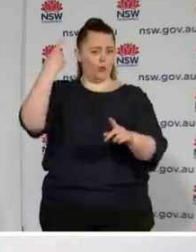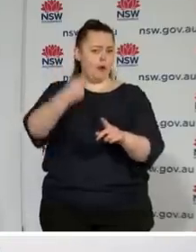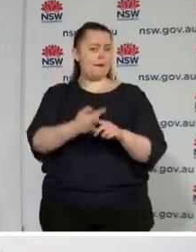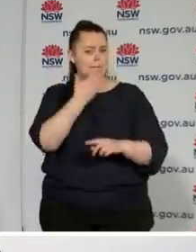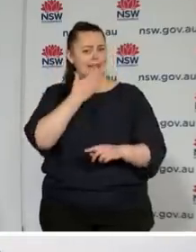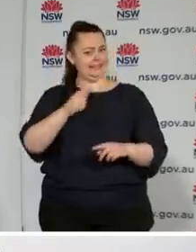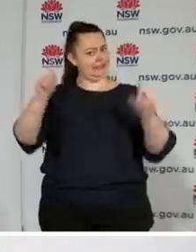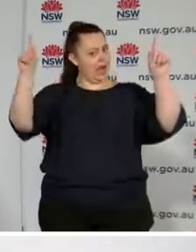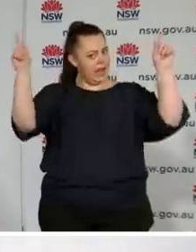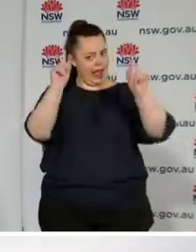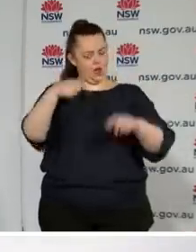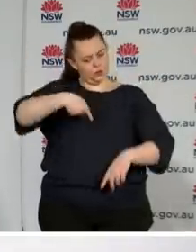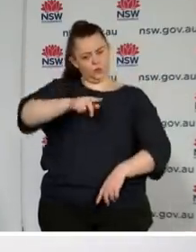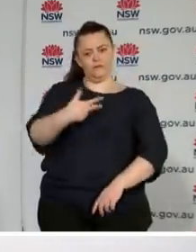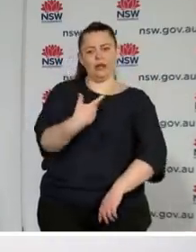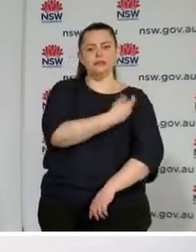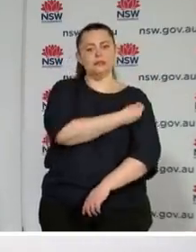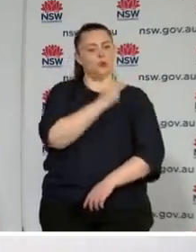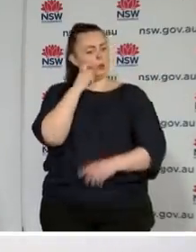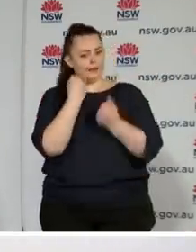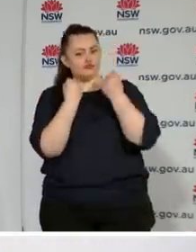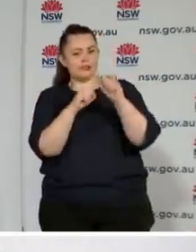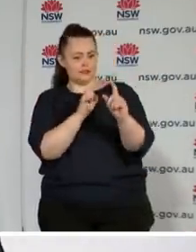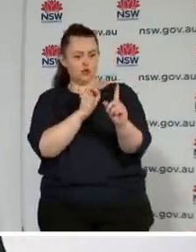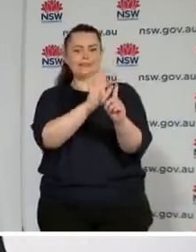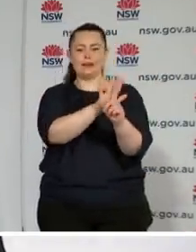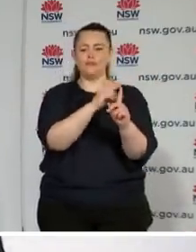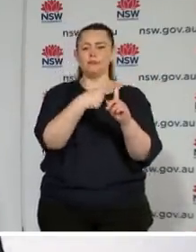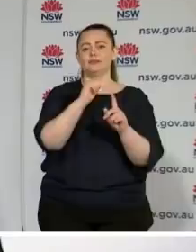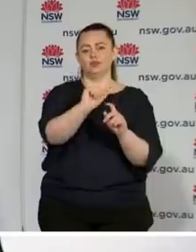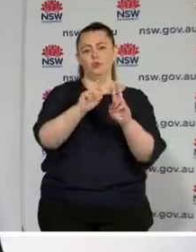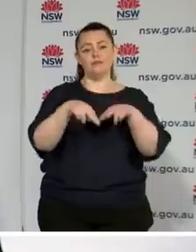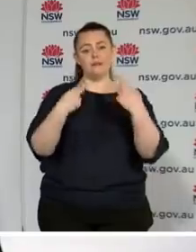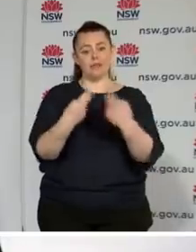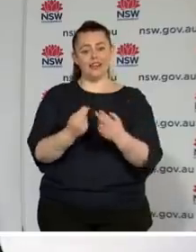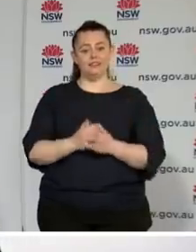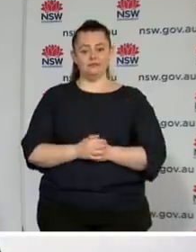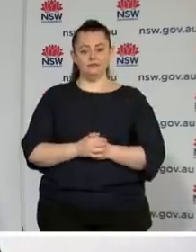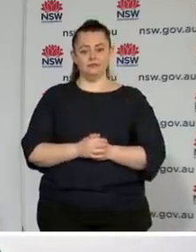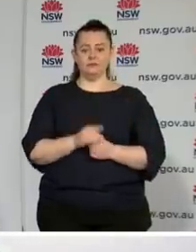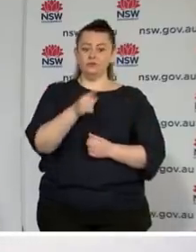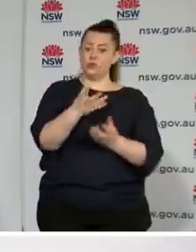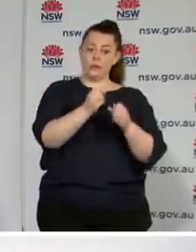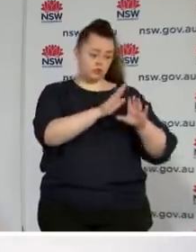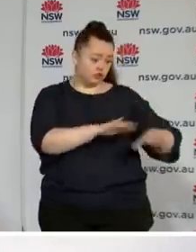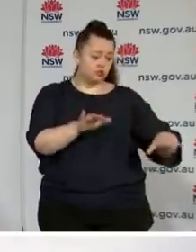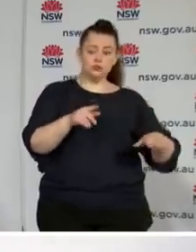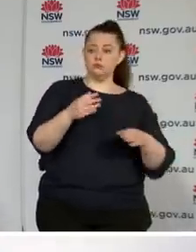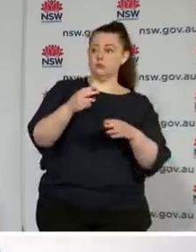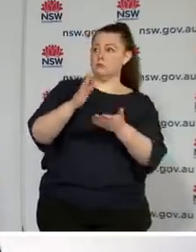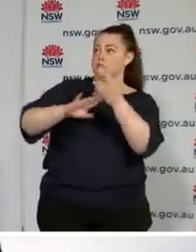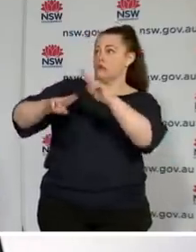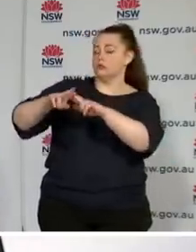you, it will protect your loved ones. But also because you are the connector across generations, you do contribute more to